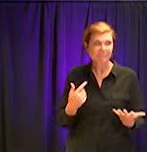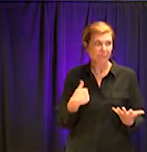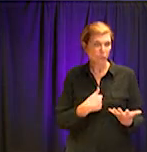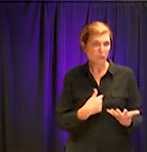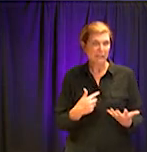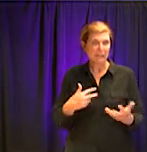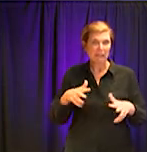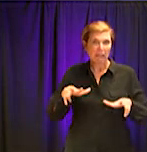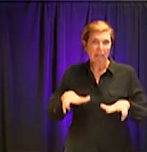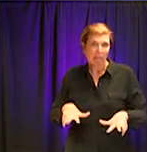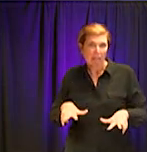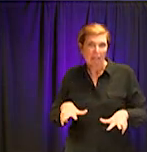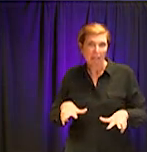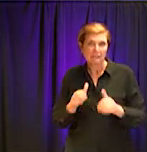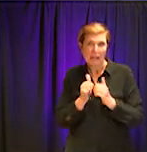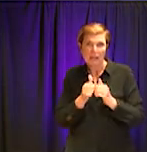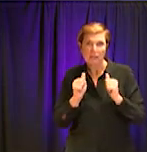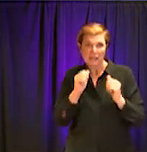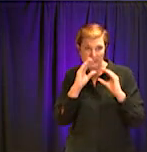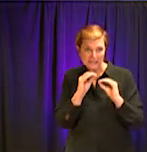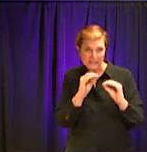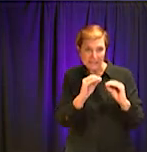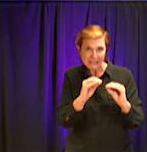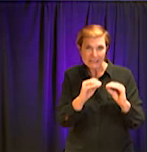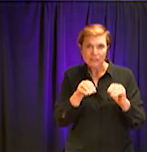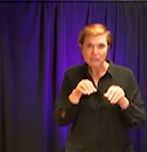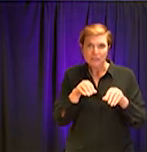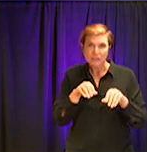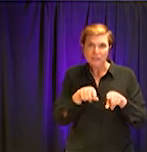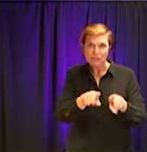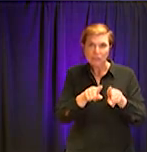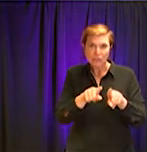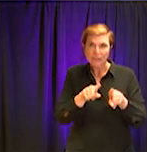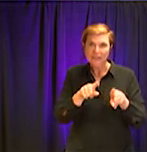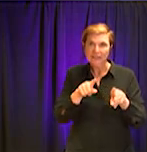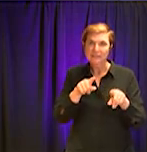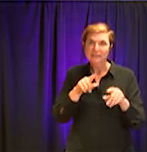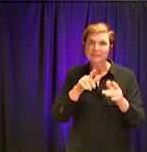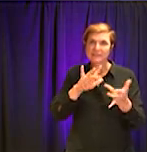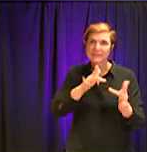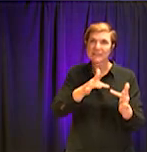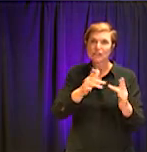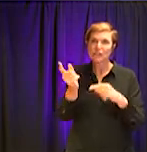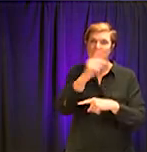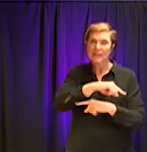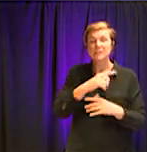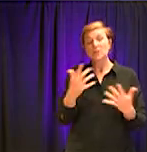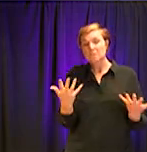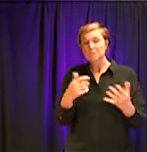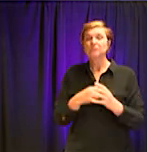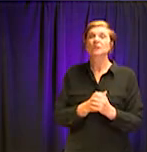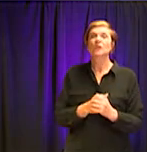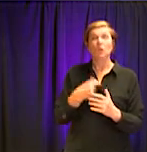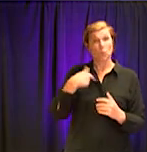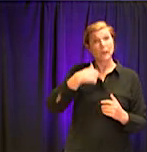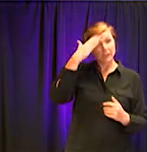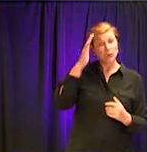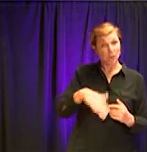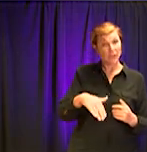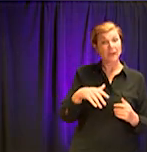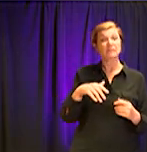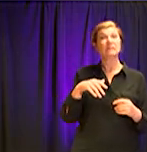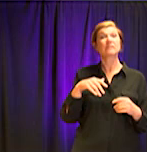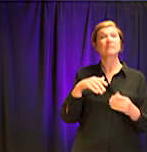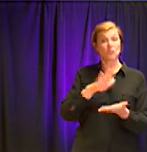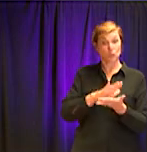to the children during this digital learning. So what we're saying as we move forward, we understand that we will have to reconvene those